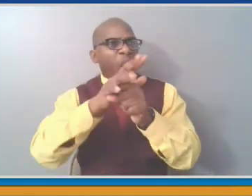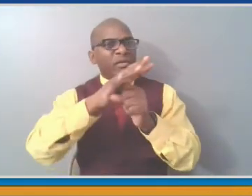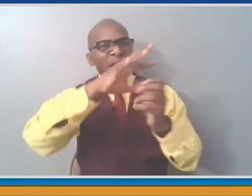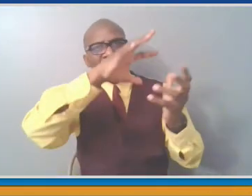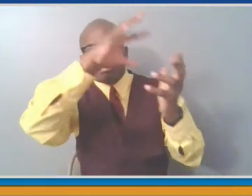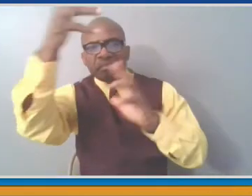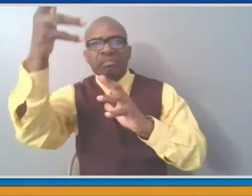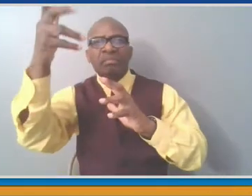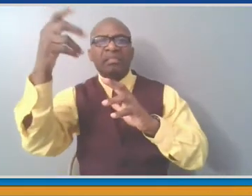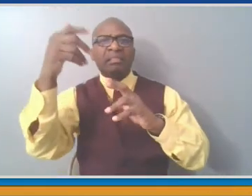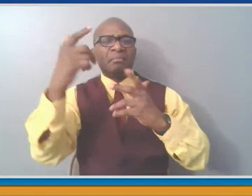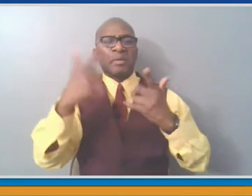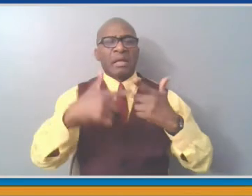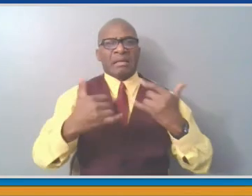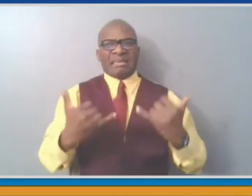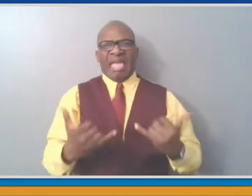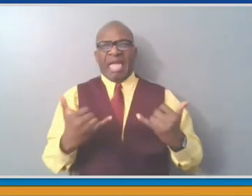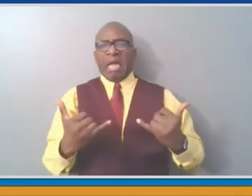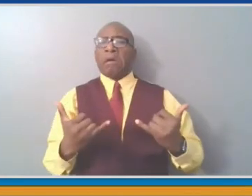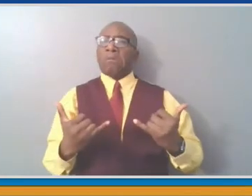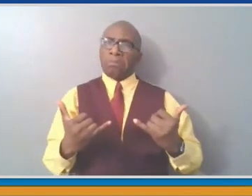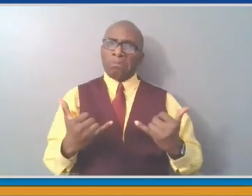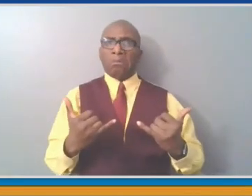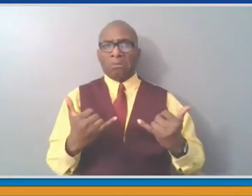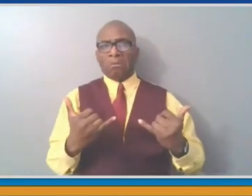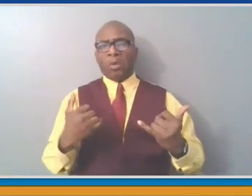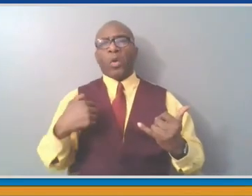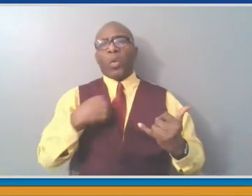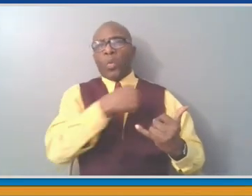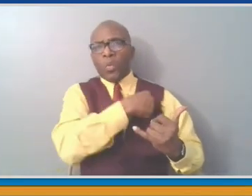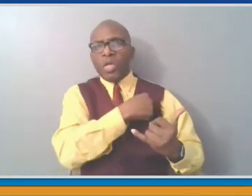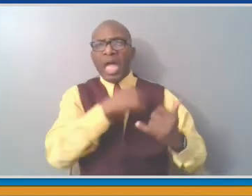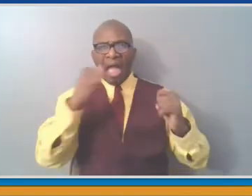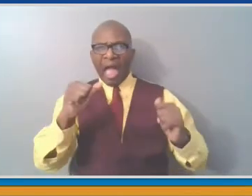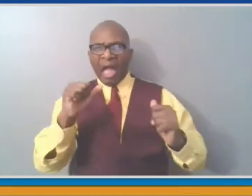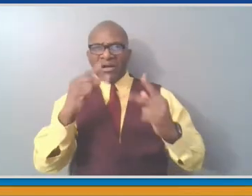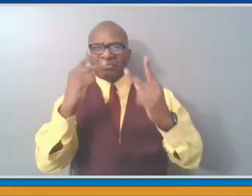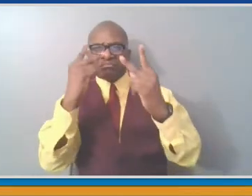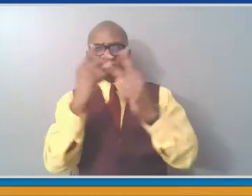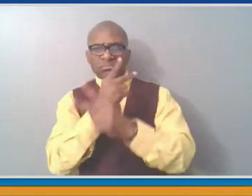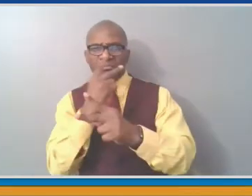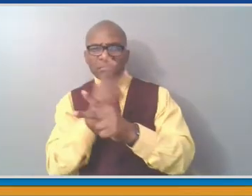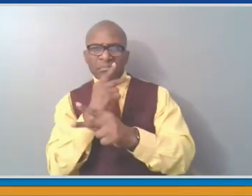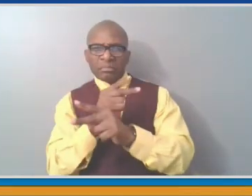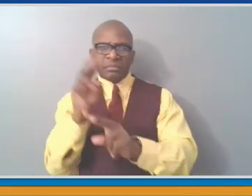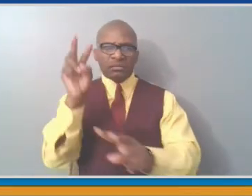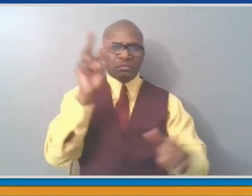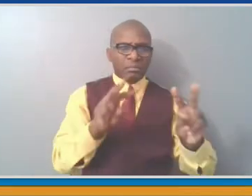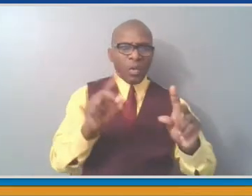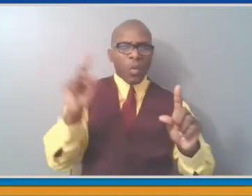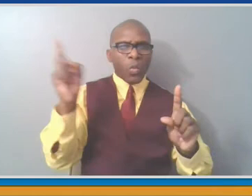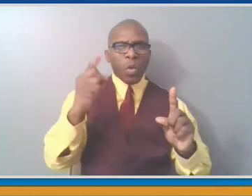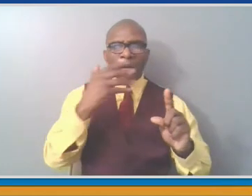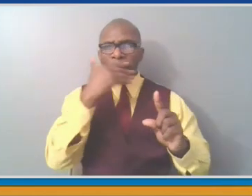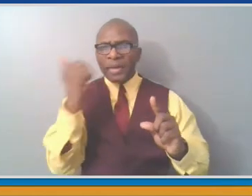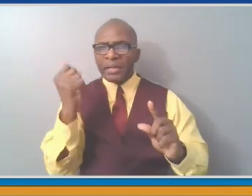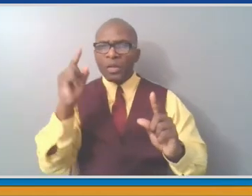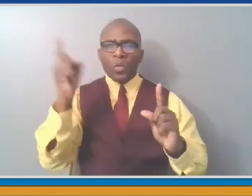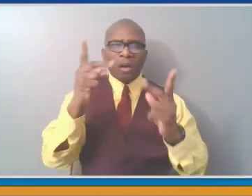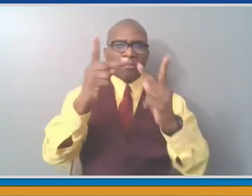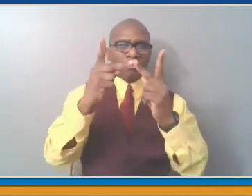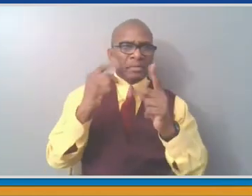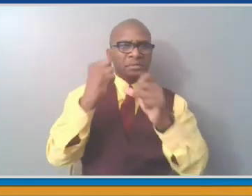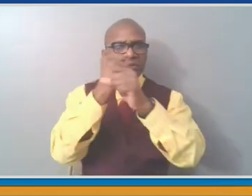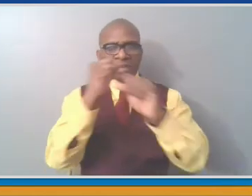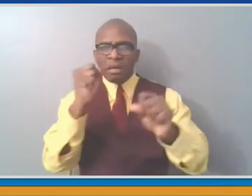parks department to analyze the sport and come back with a game plan about where we would implement it in our park system. We have 55 parks